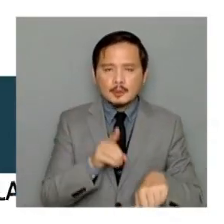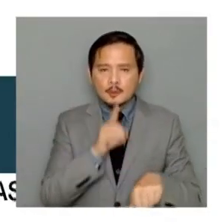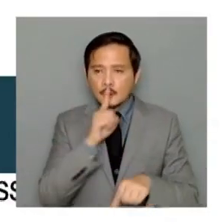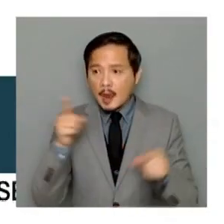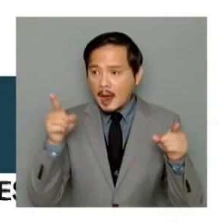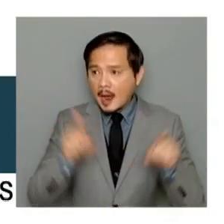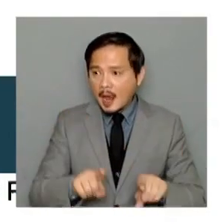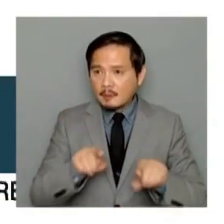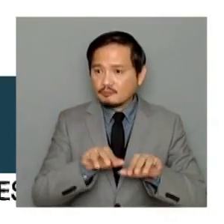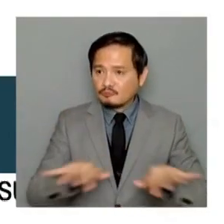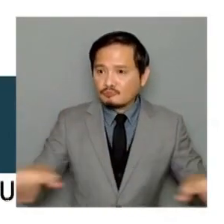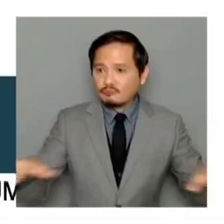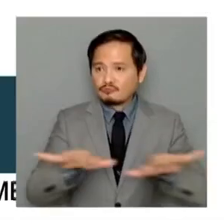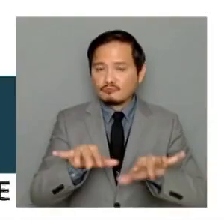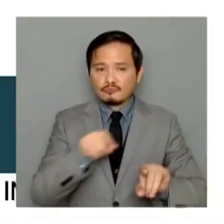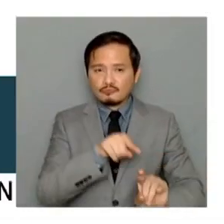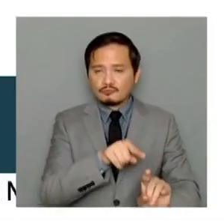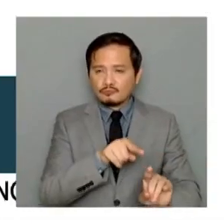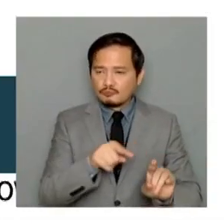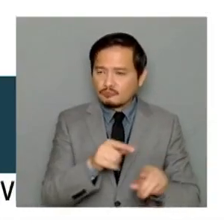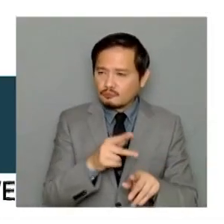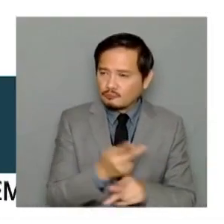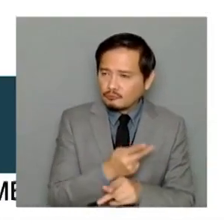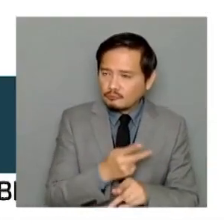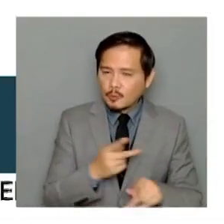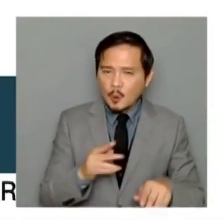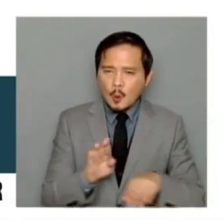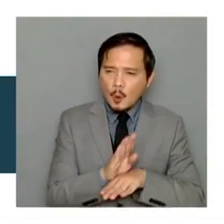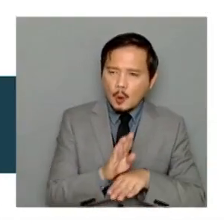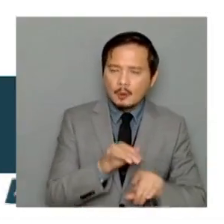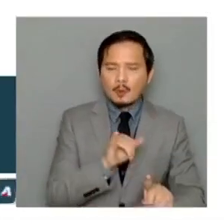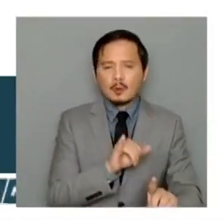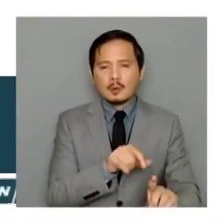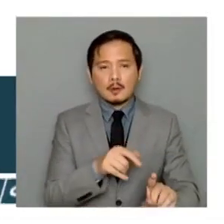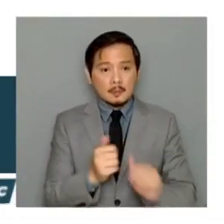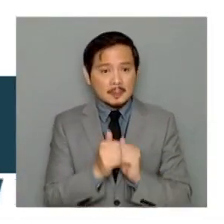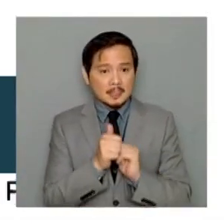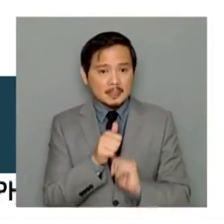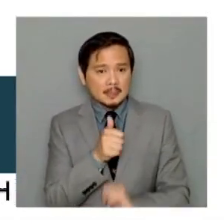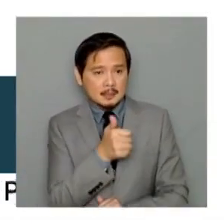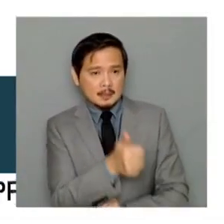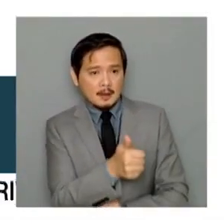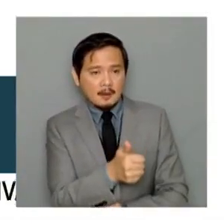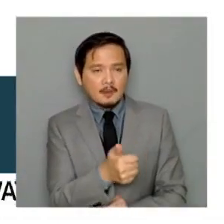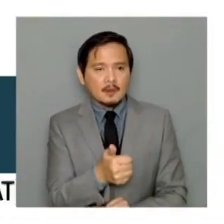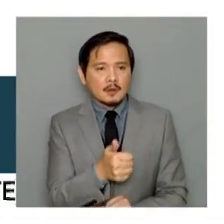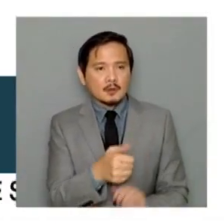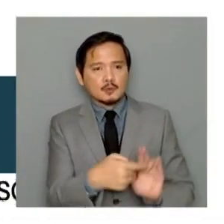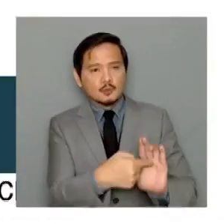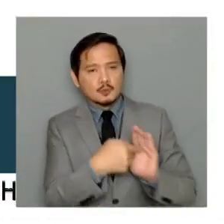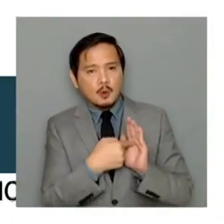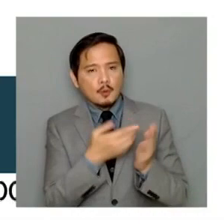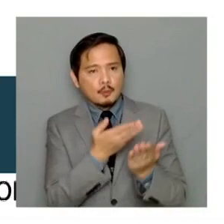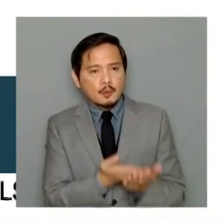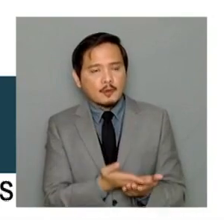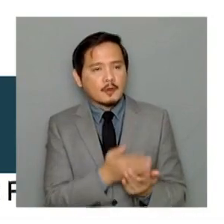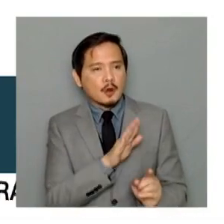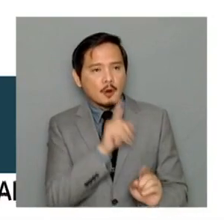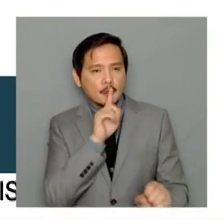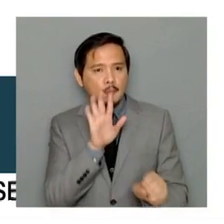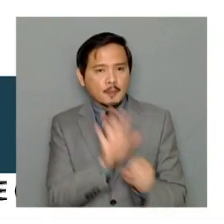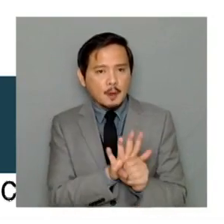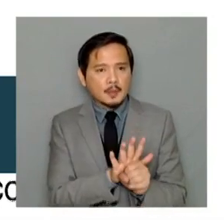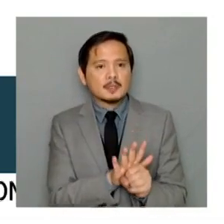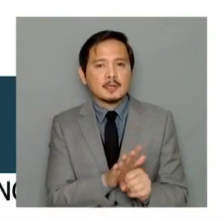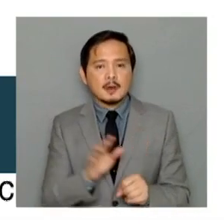will have an indicator that we are following through with the big promise, is the grand promise